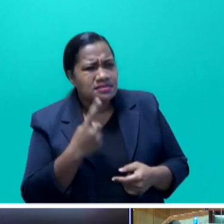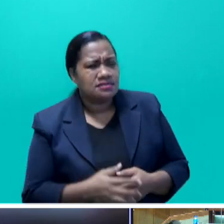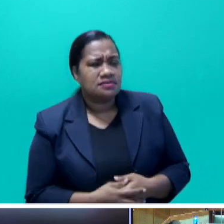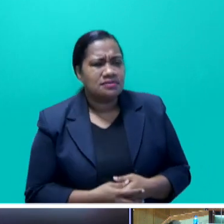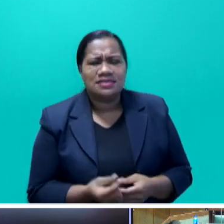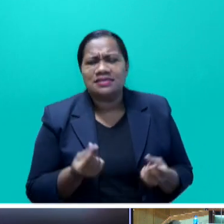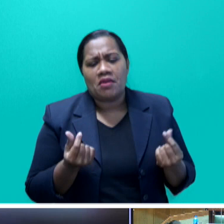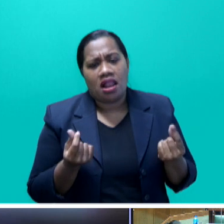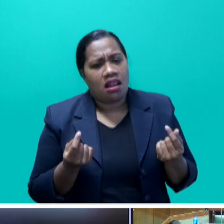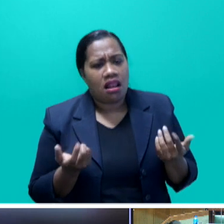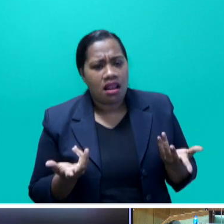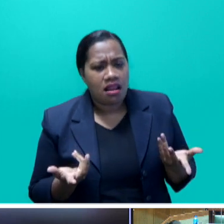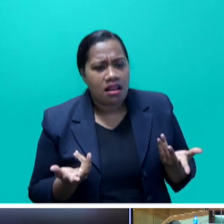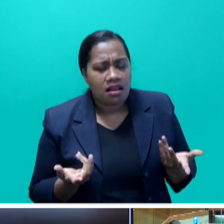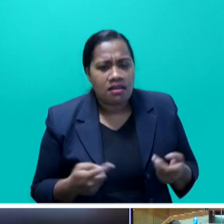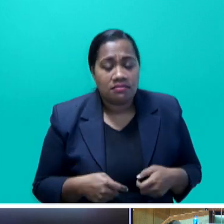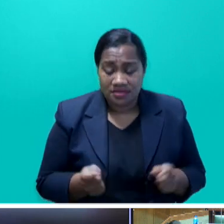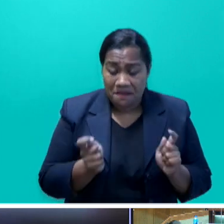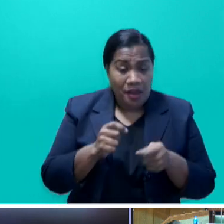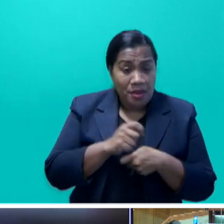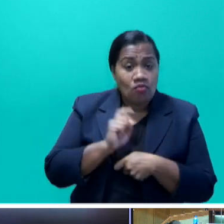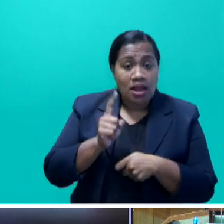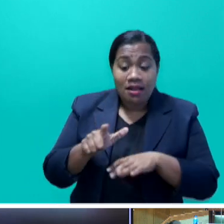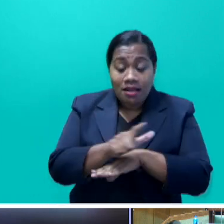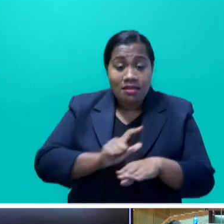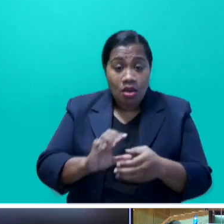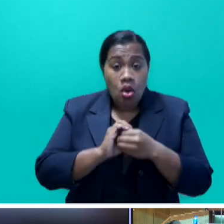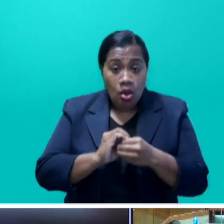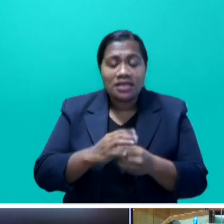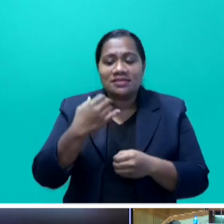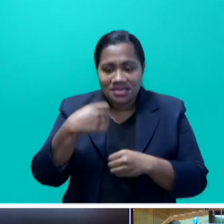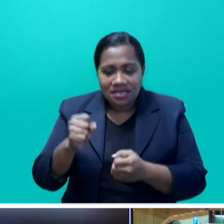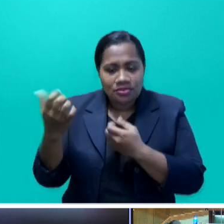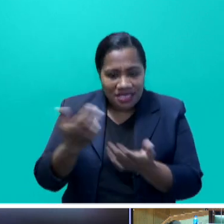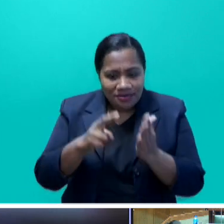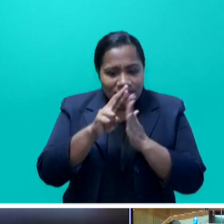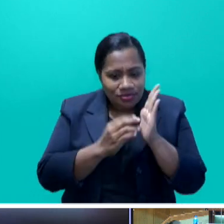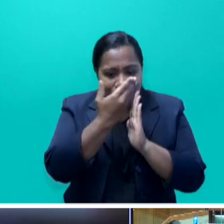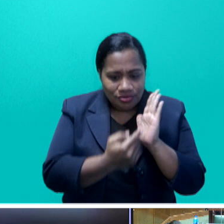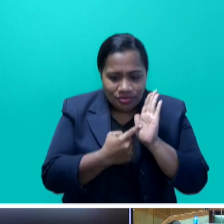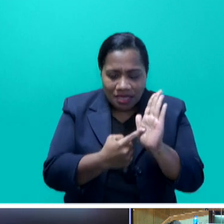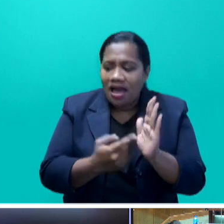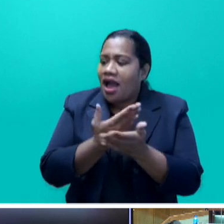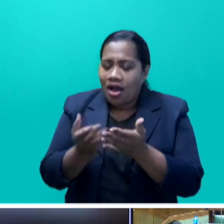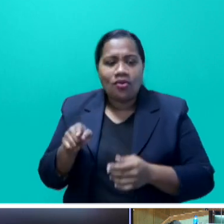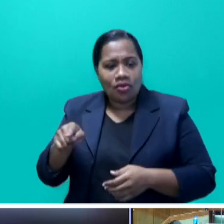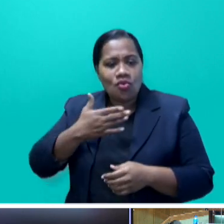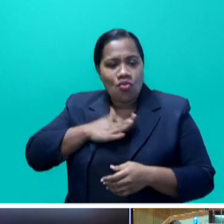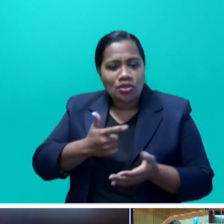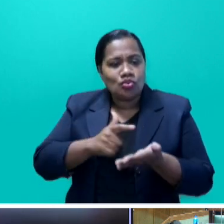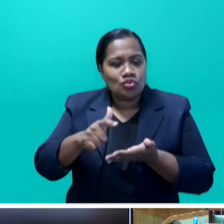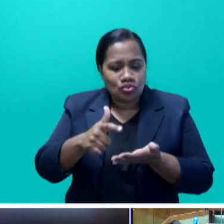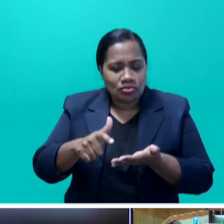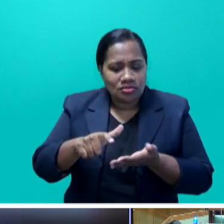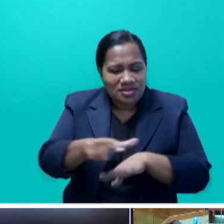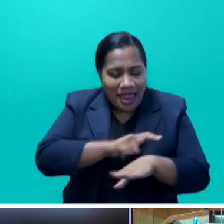is. With this amendment, the landlord will still set the terms and conditions on the basis on which they will lease their land. As is their